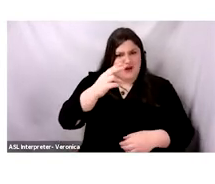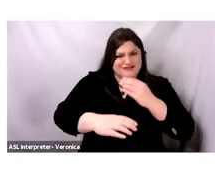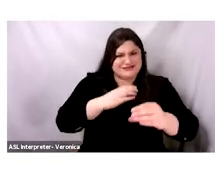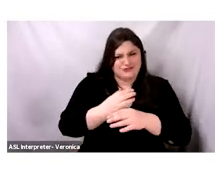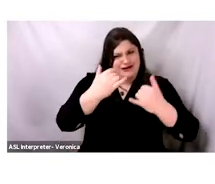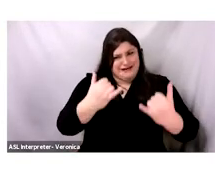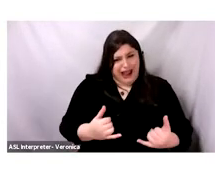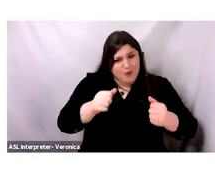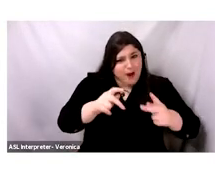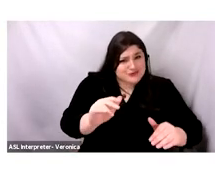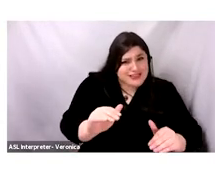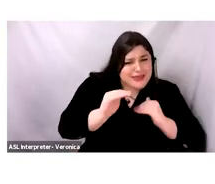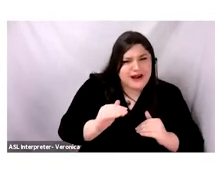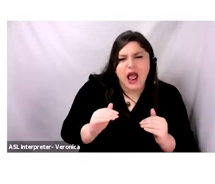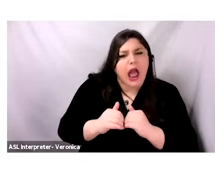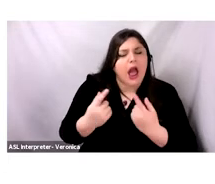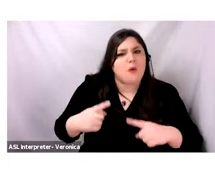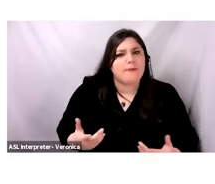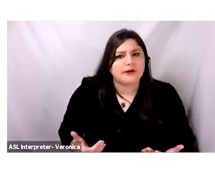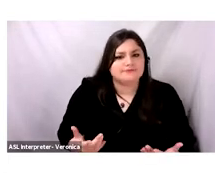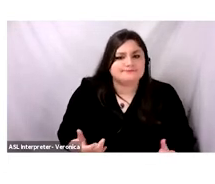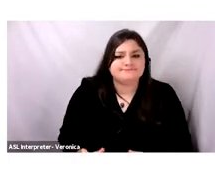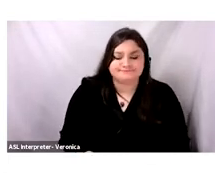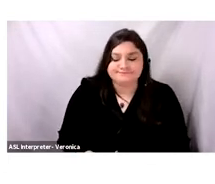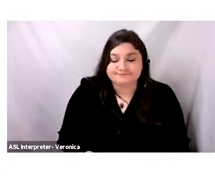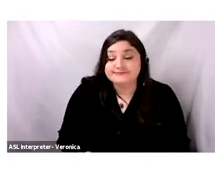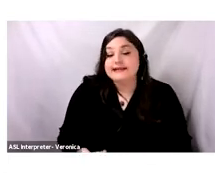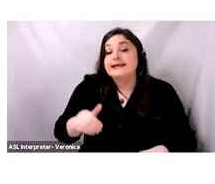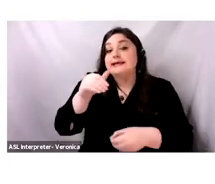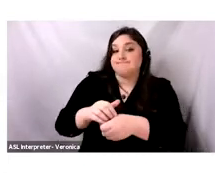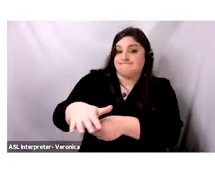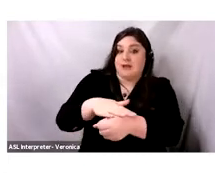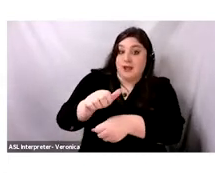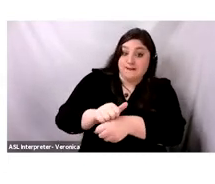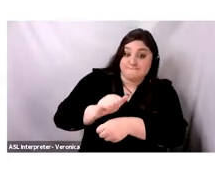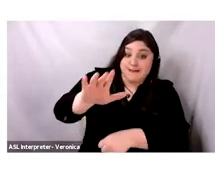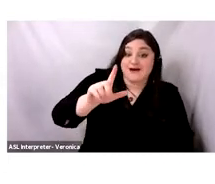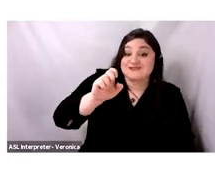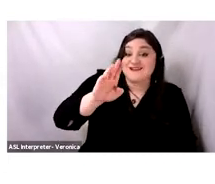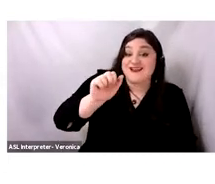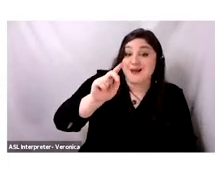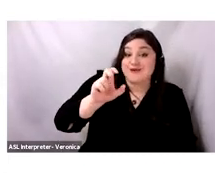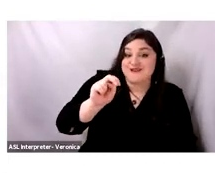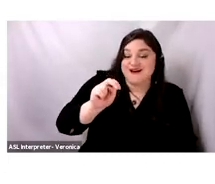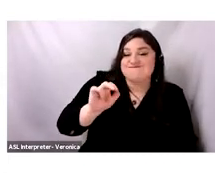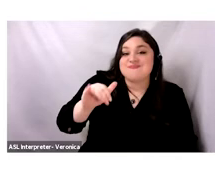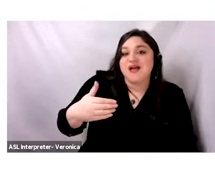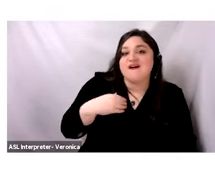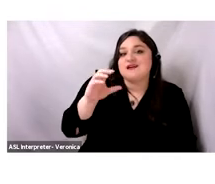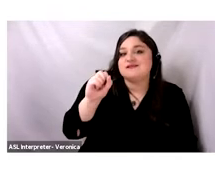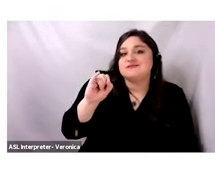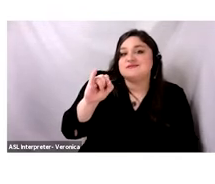answer is here. In the case of Mount Liban, it was silk, cultivated and produced